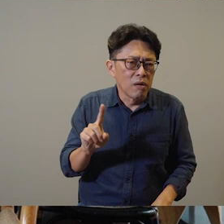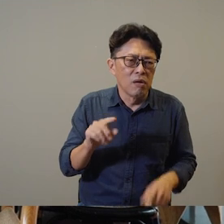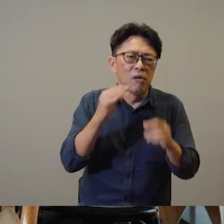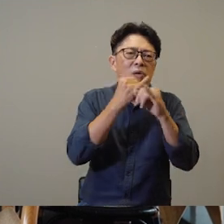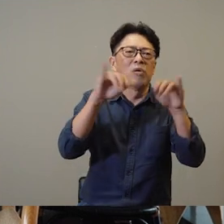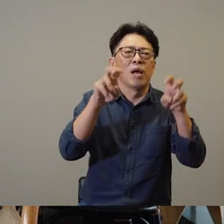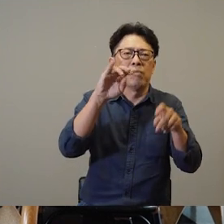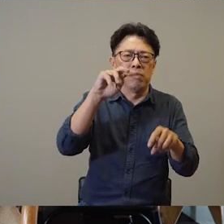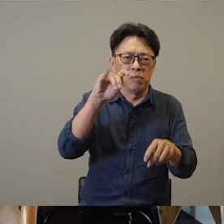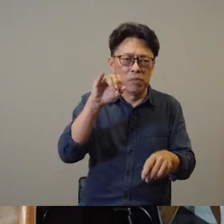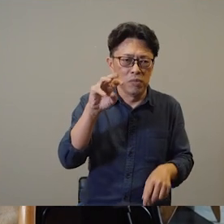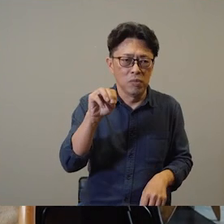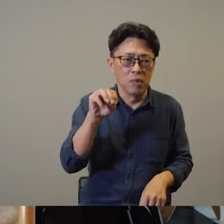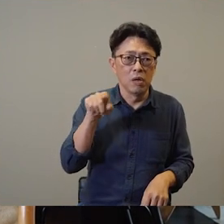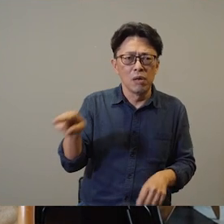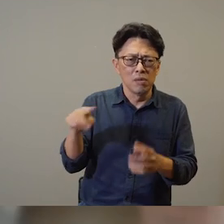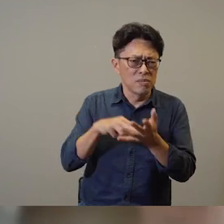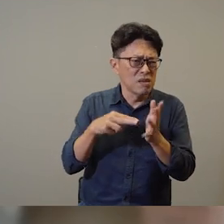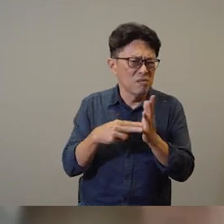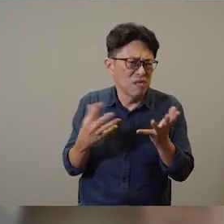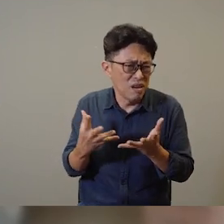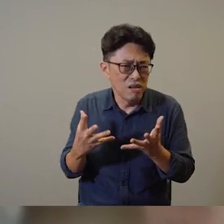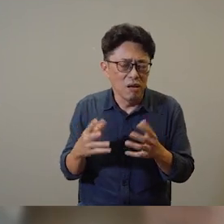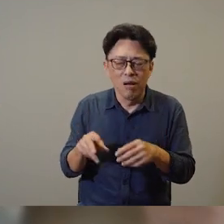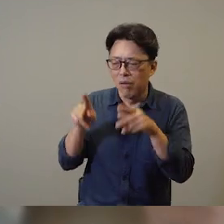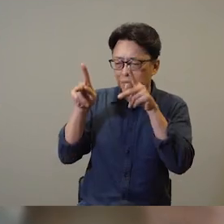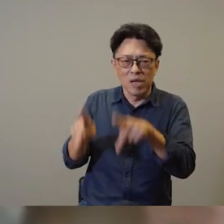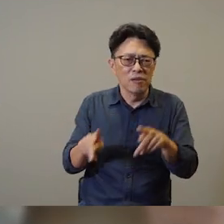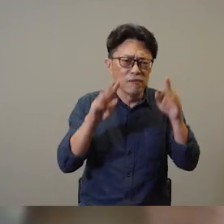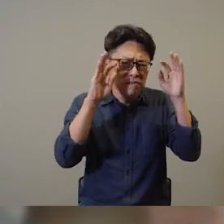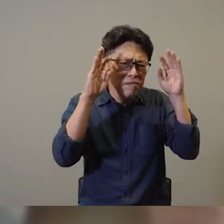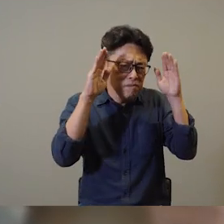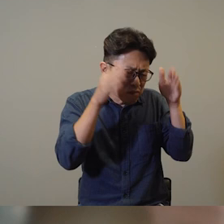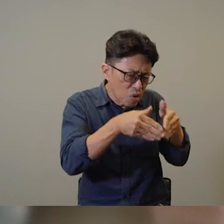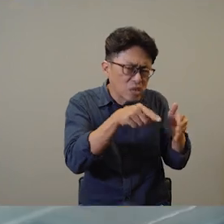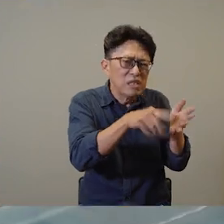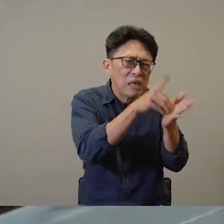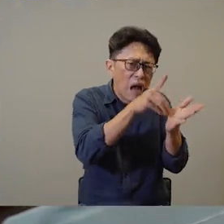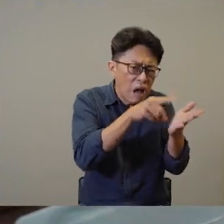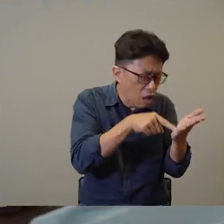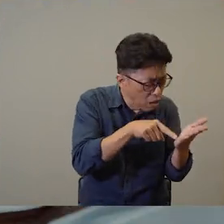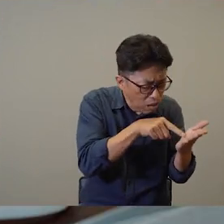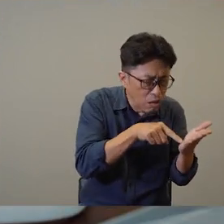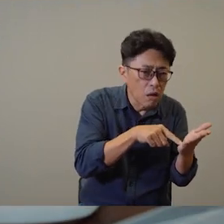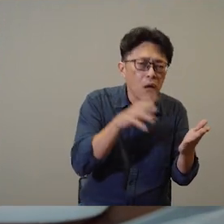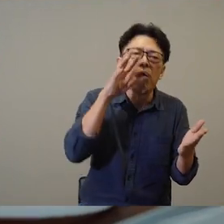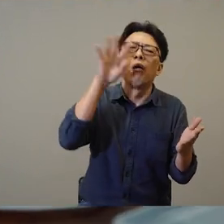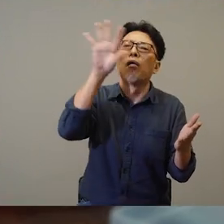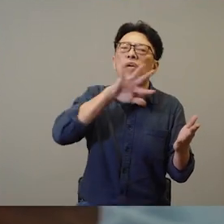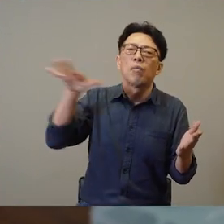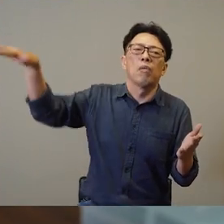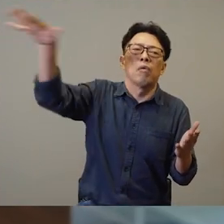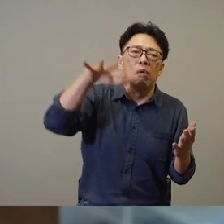Can't See the Forest for the Trees meaning when a person is too caught up in the details and they're unable to see the larger picture.